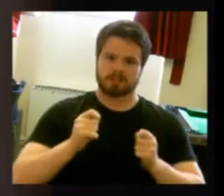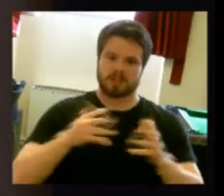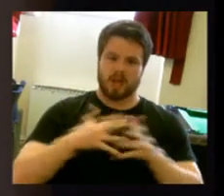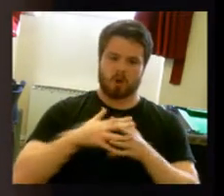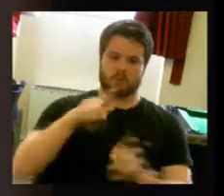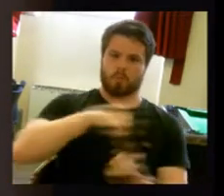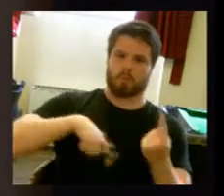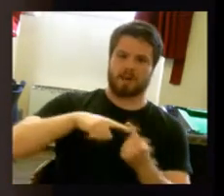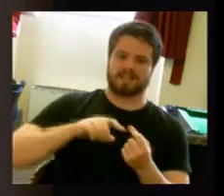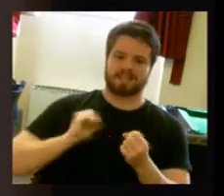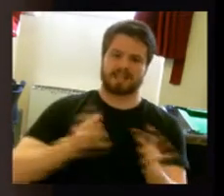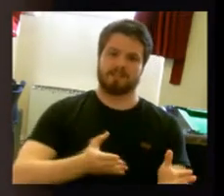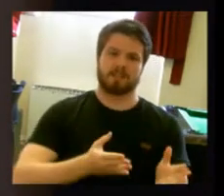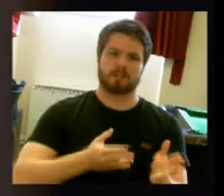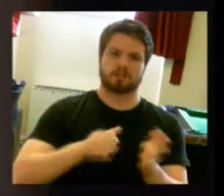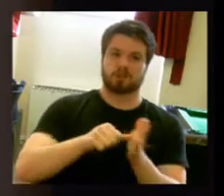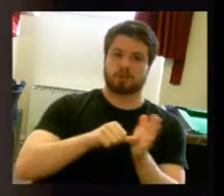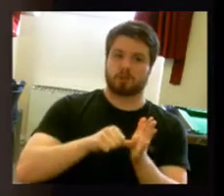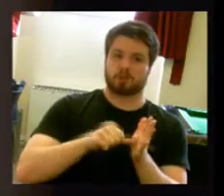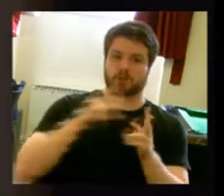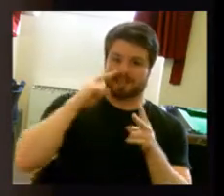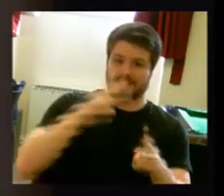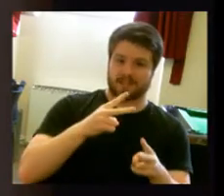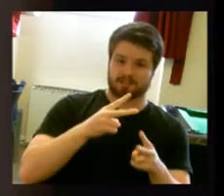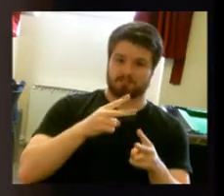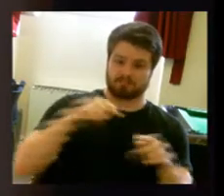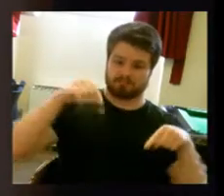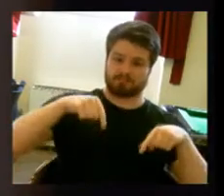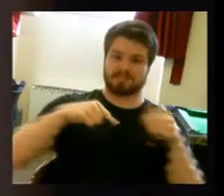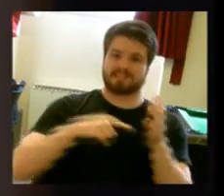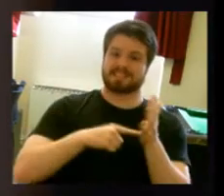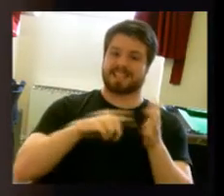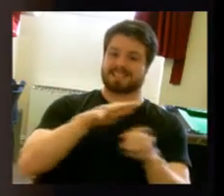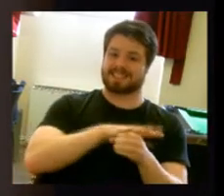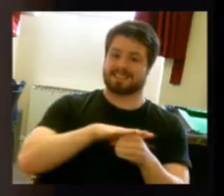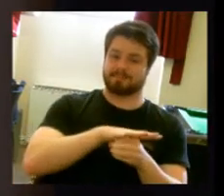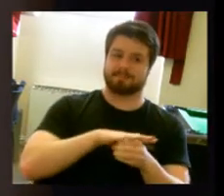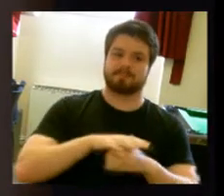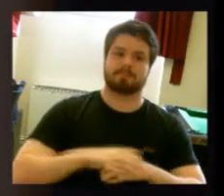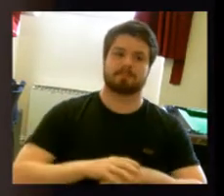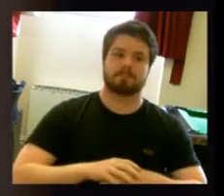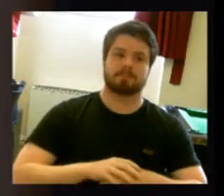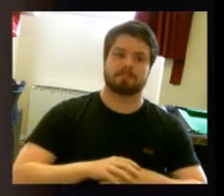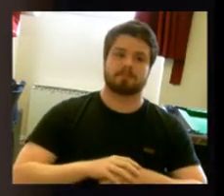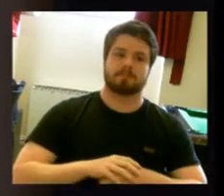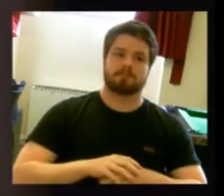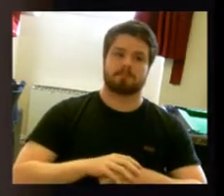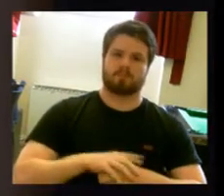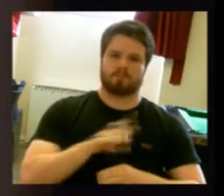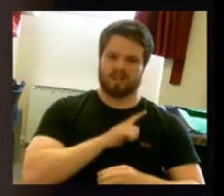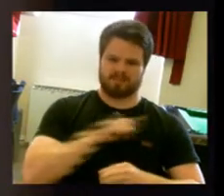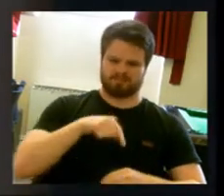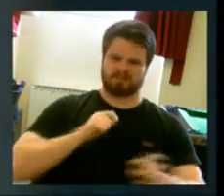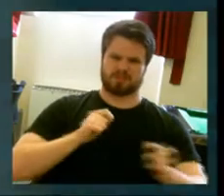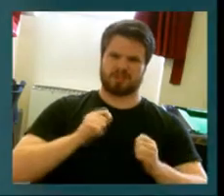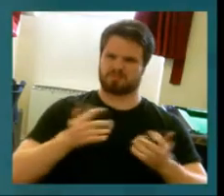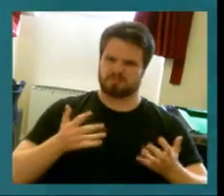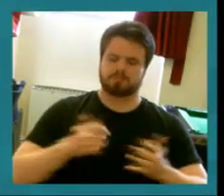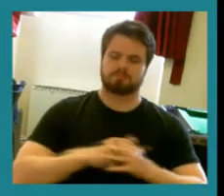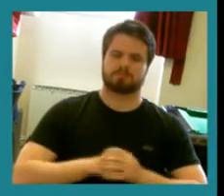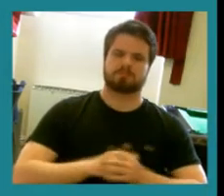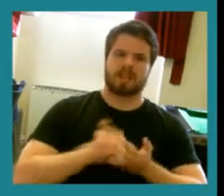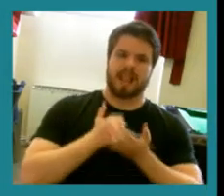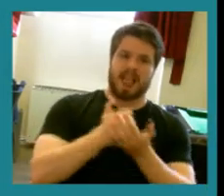is to maintain a safe, effective, robust, sustainable and high quality delivery of surgical services.